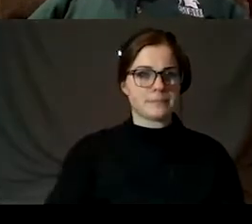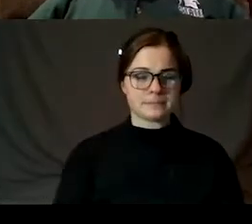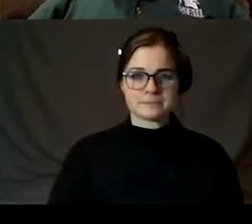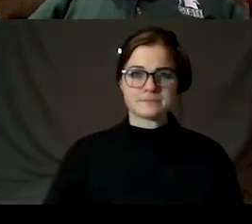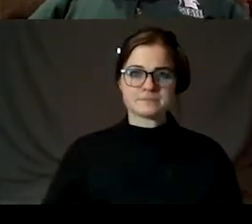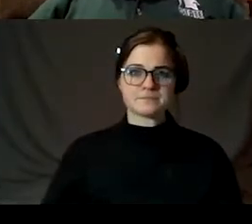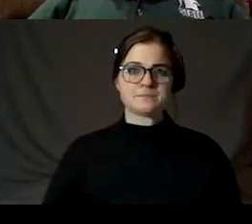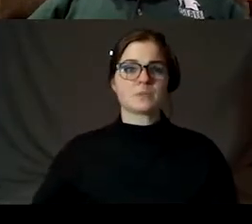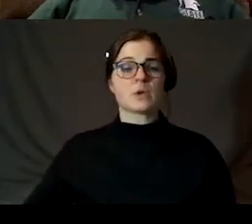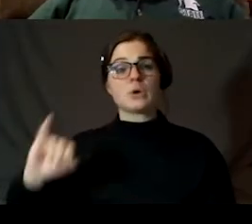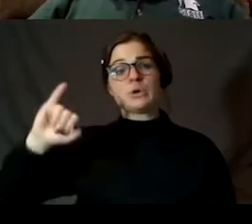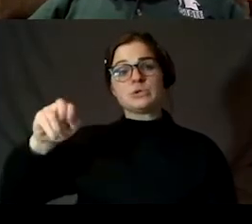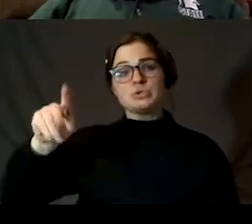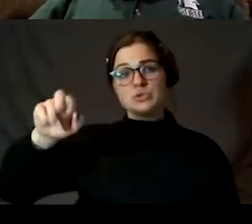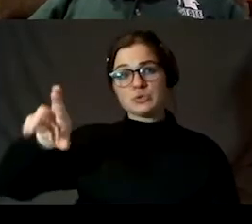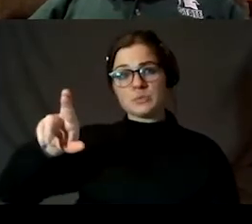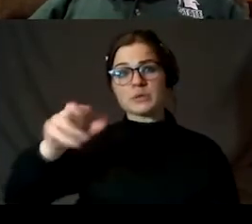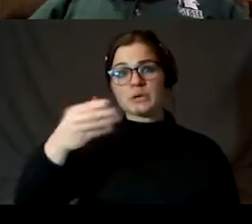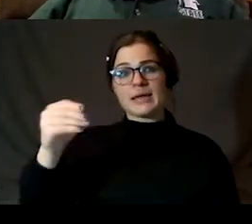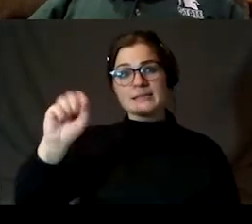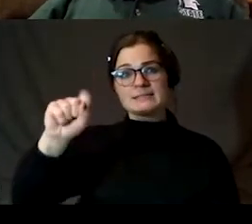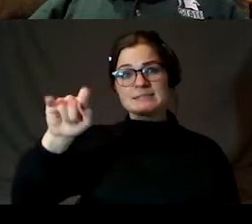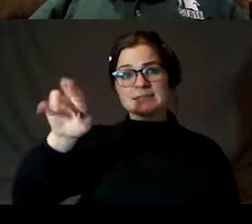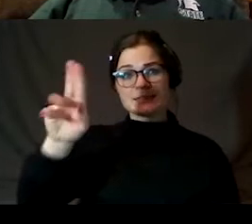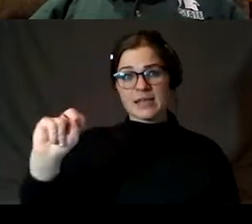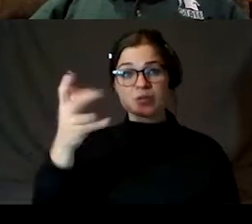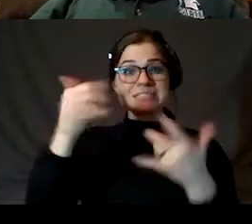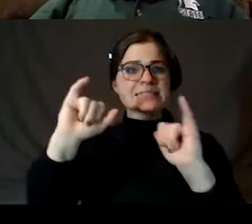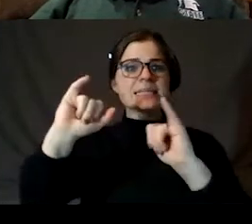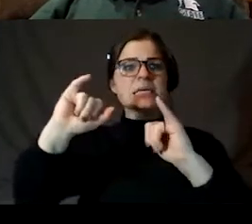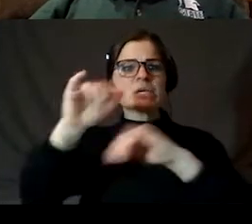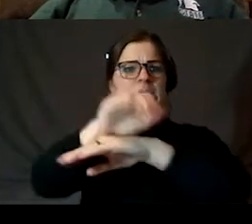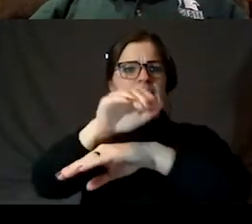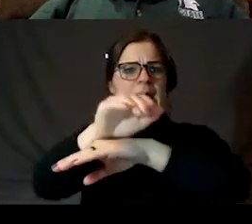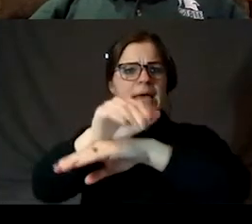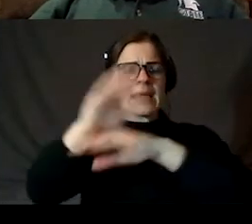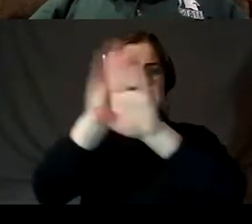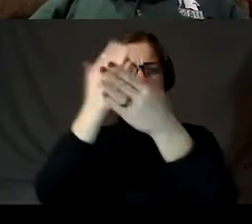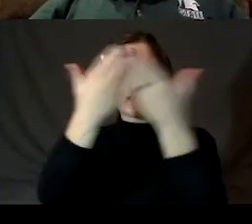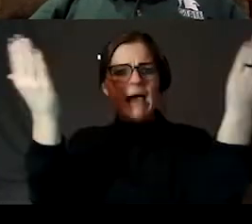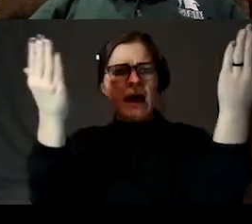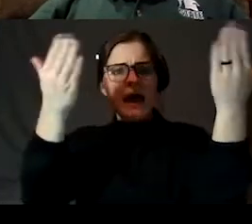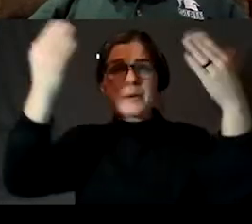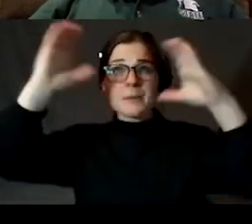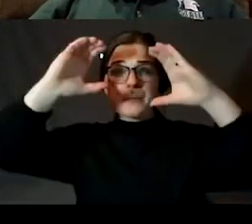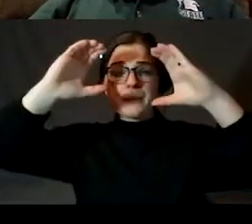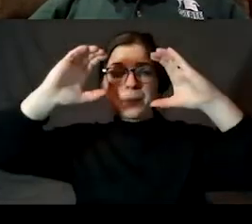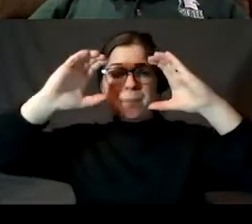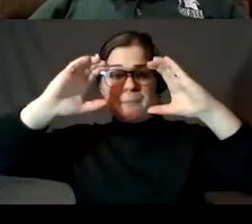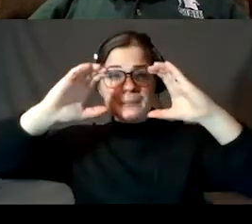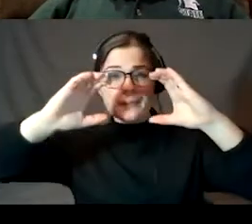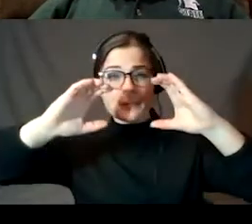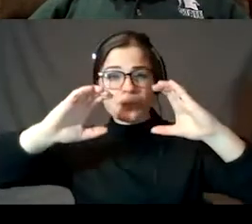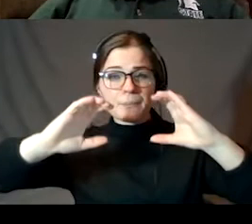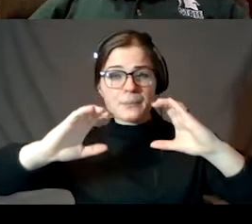Jupiter, Saturn are still in the evening sky, but they're getting very low. Jupiter is visible because it's so bright.